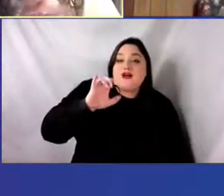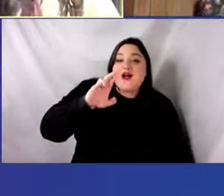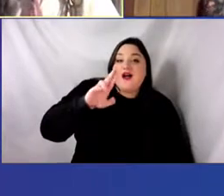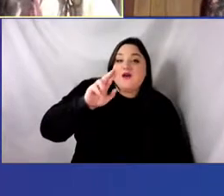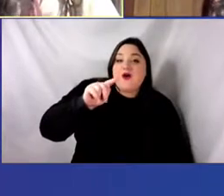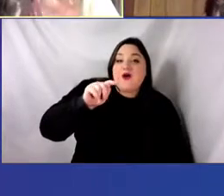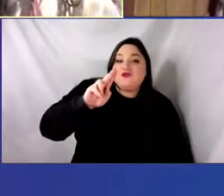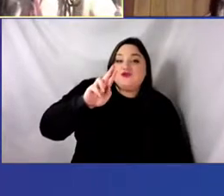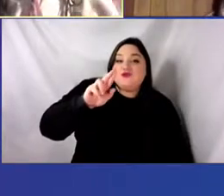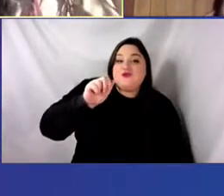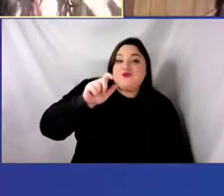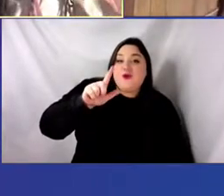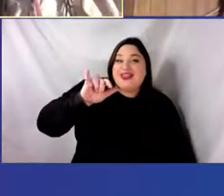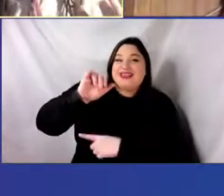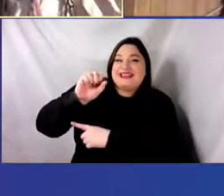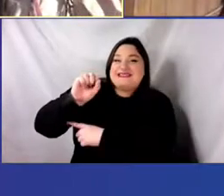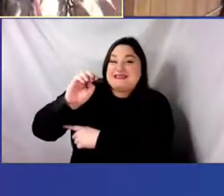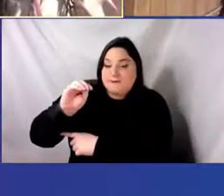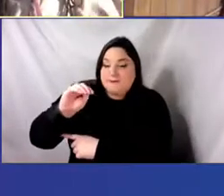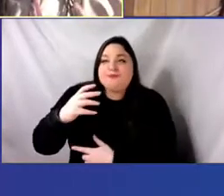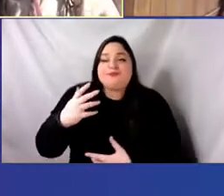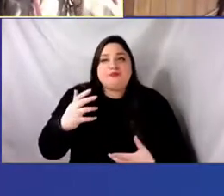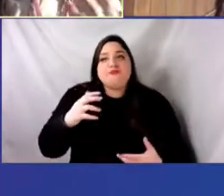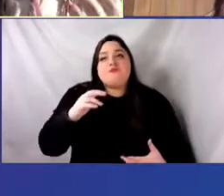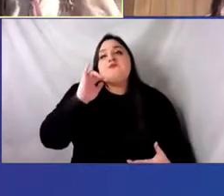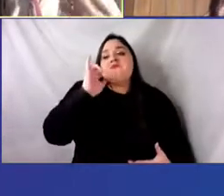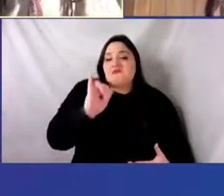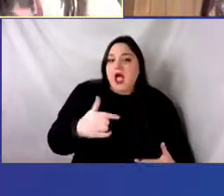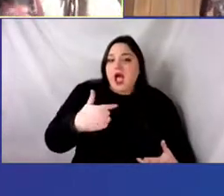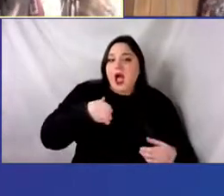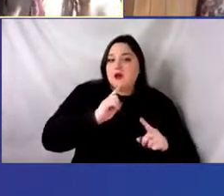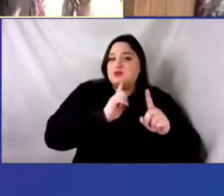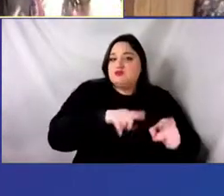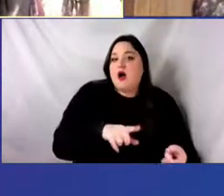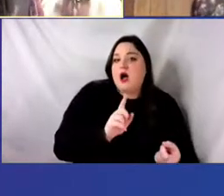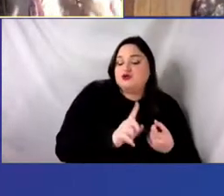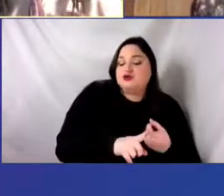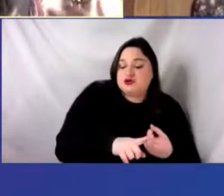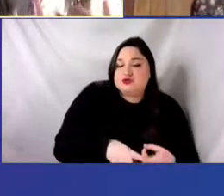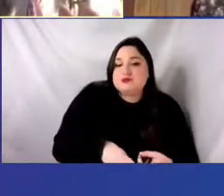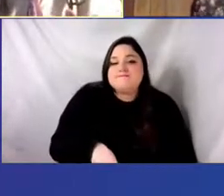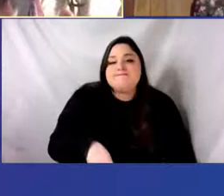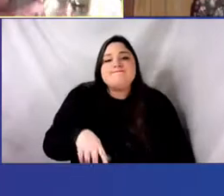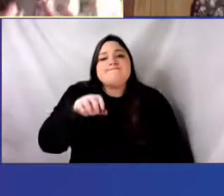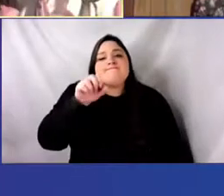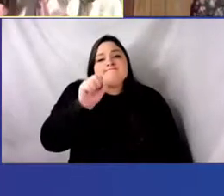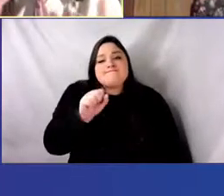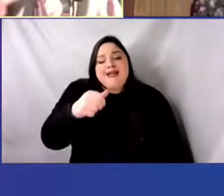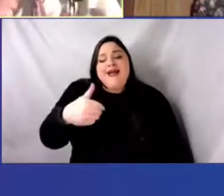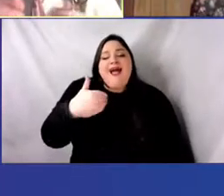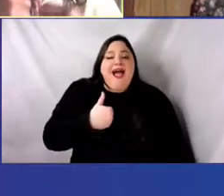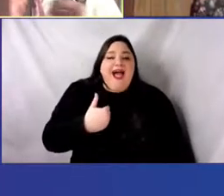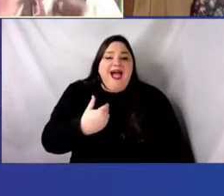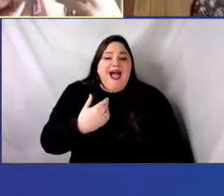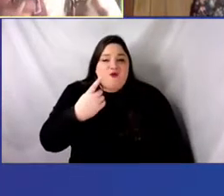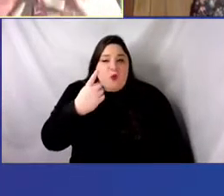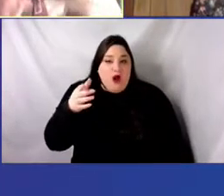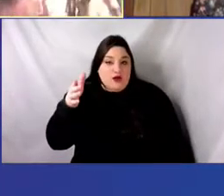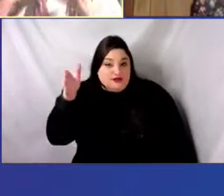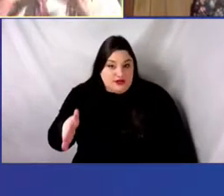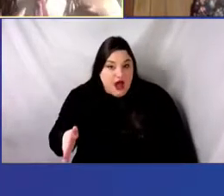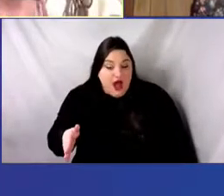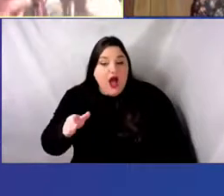earlier, there was this one side where multiculturalism kind of helped spur, and I think you mentioned it too,